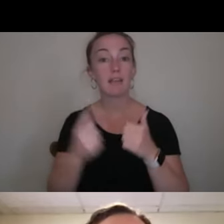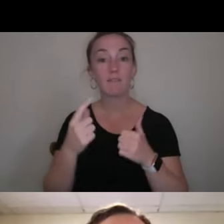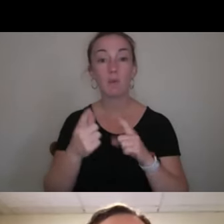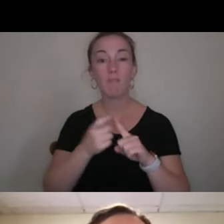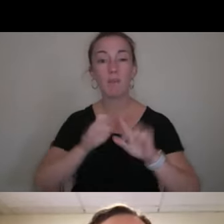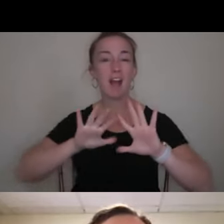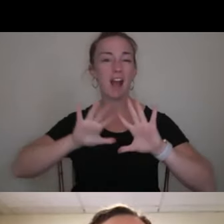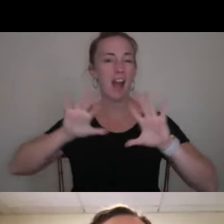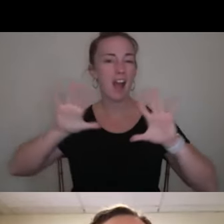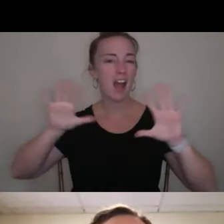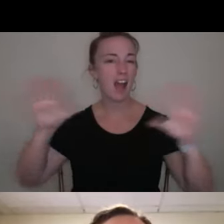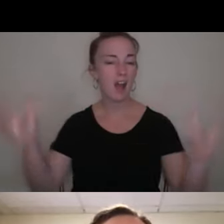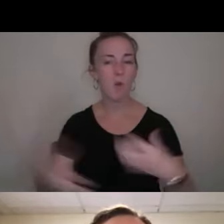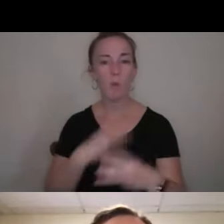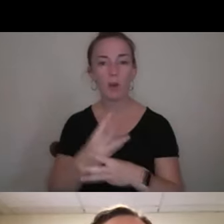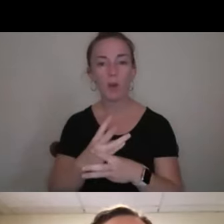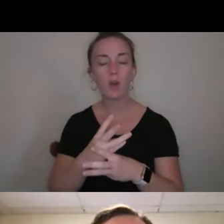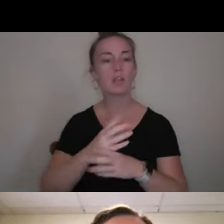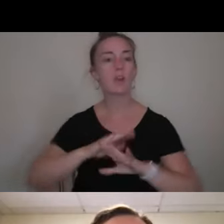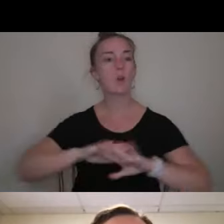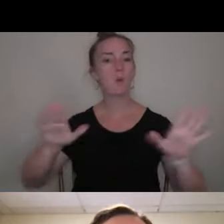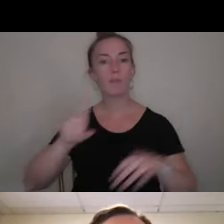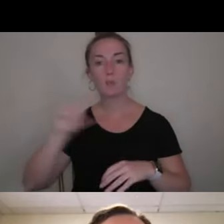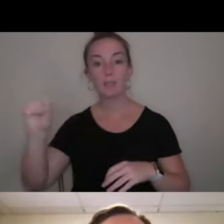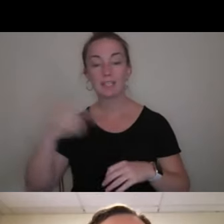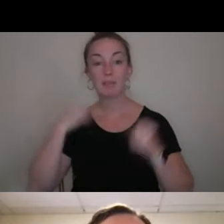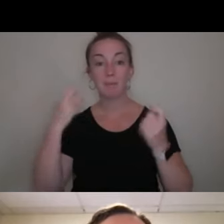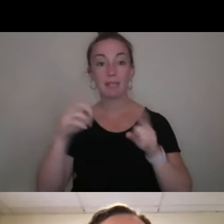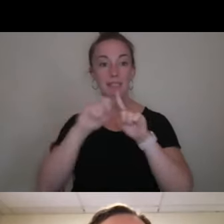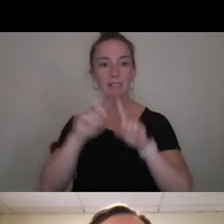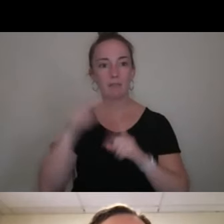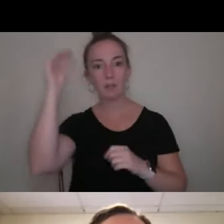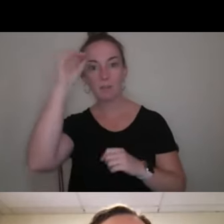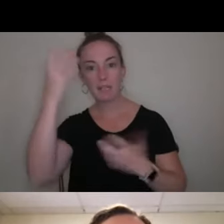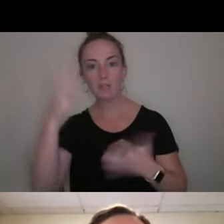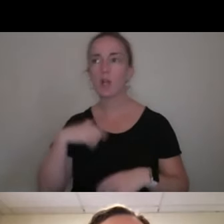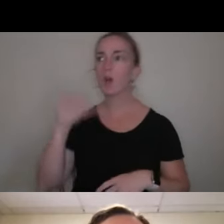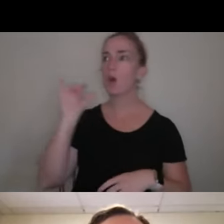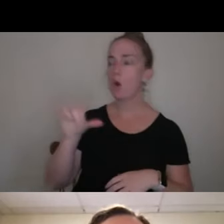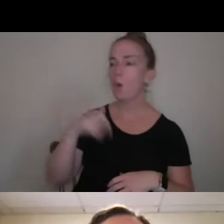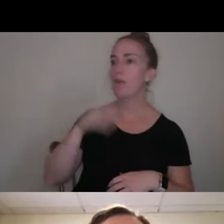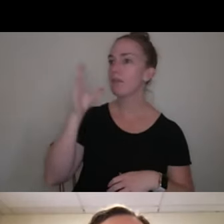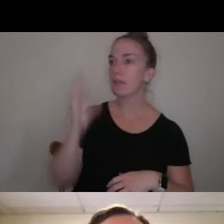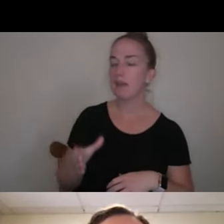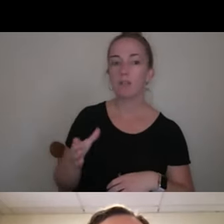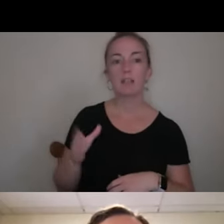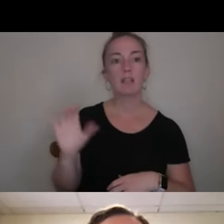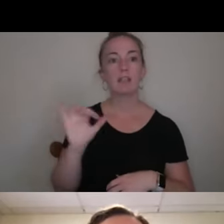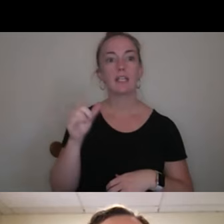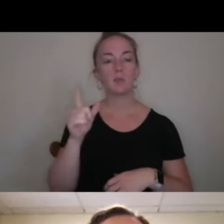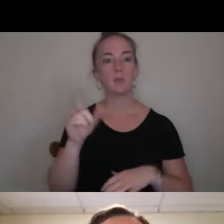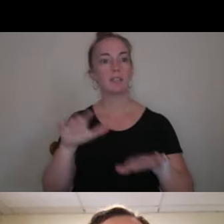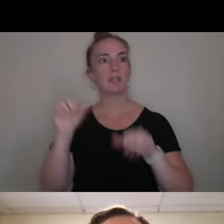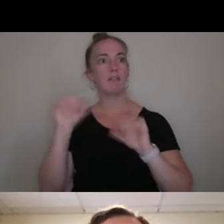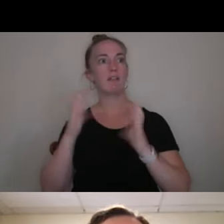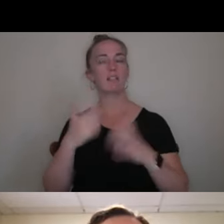all over the world and all over the United States, there's so many different opinions and then you're like wow I've actually like you come out of it and you're